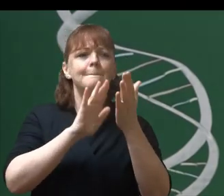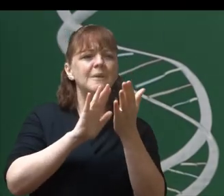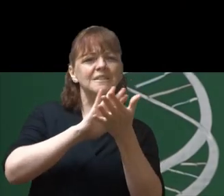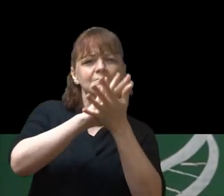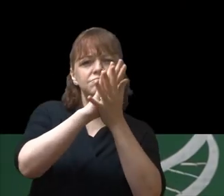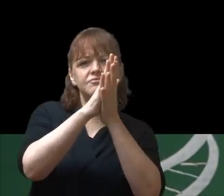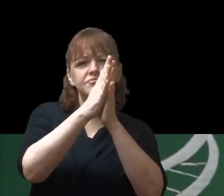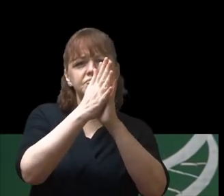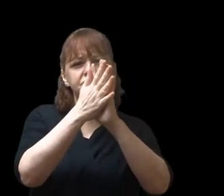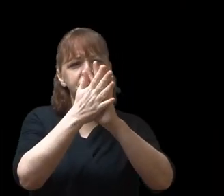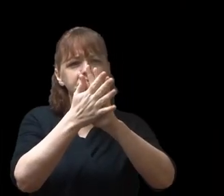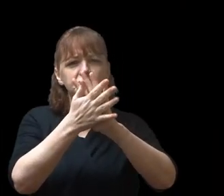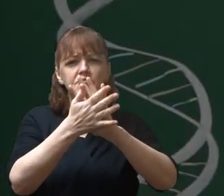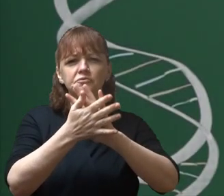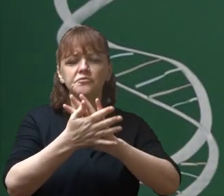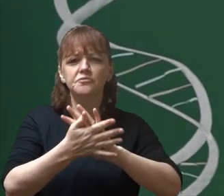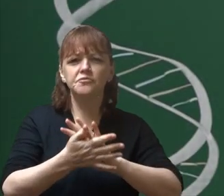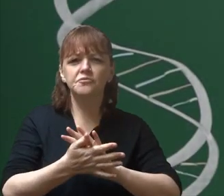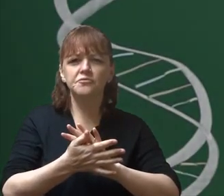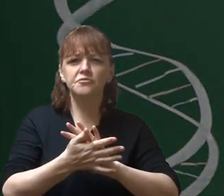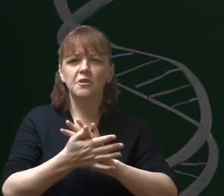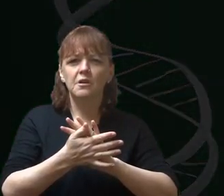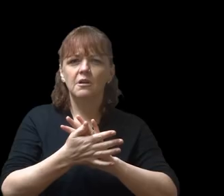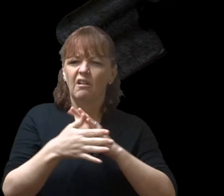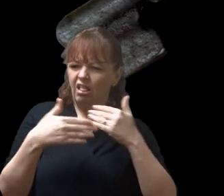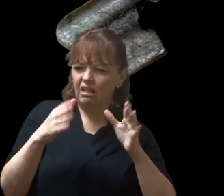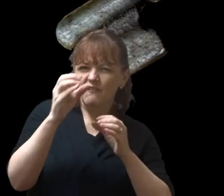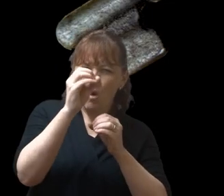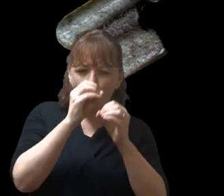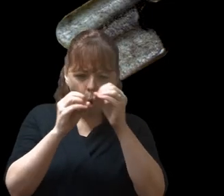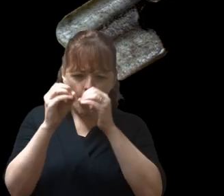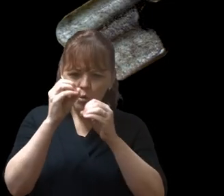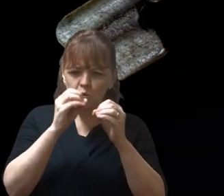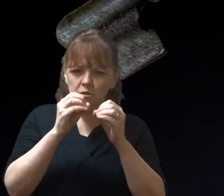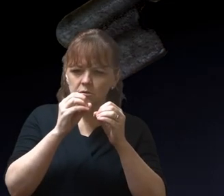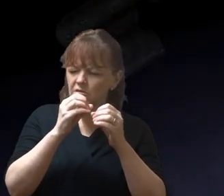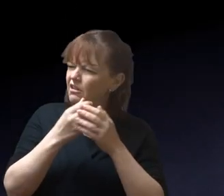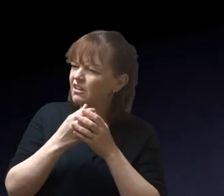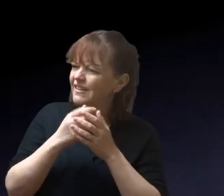Leaving holes Where your keys